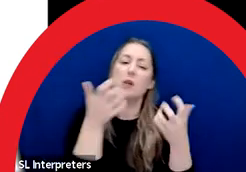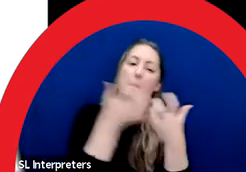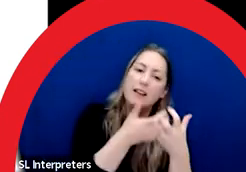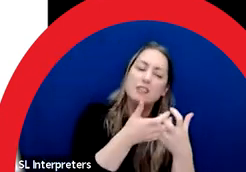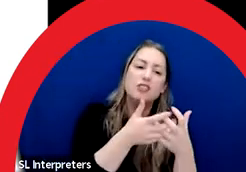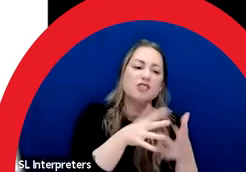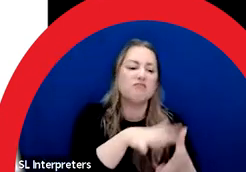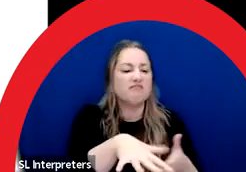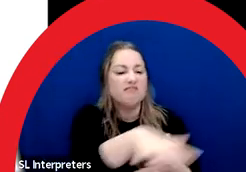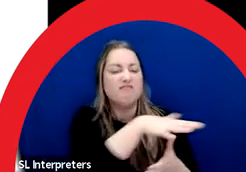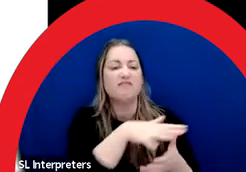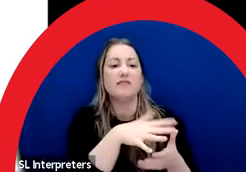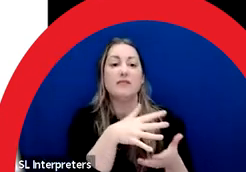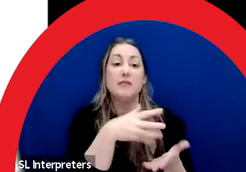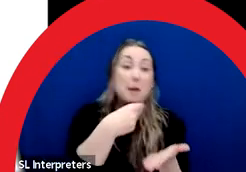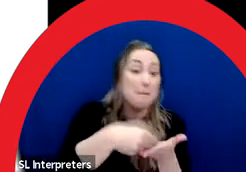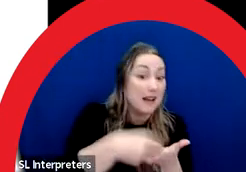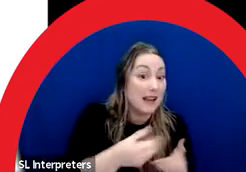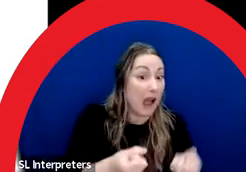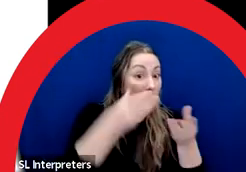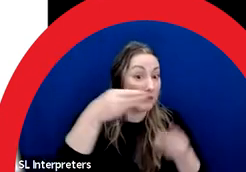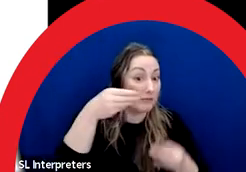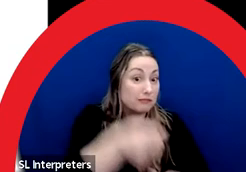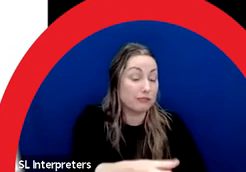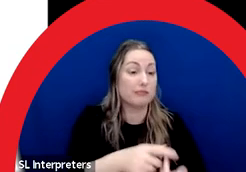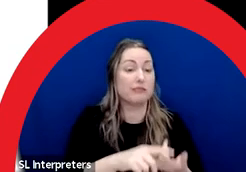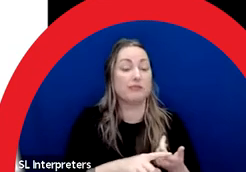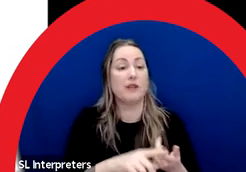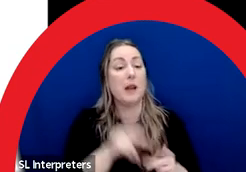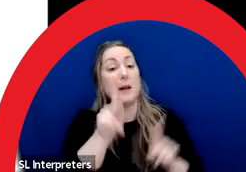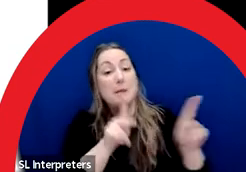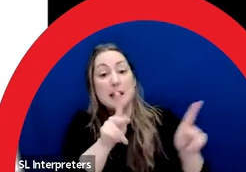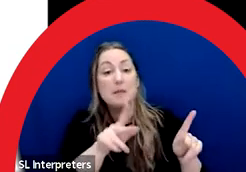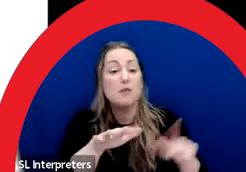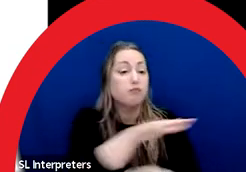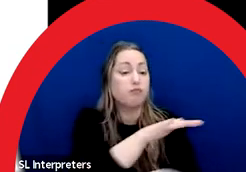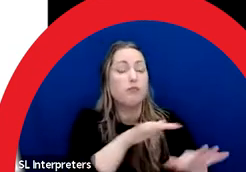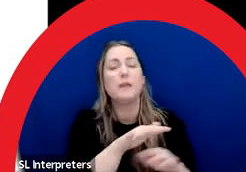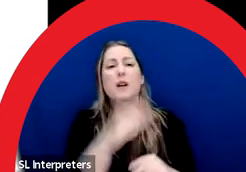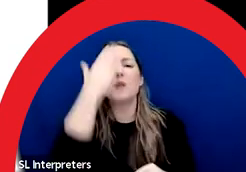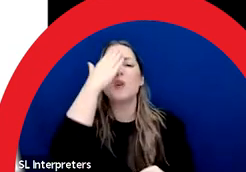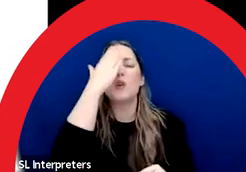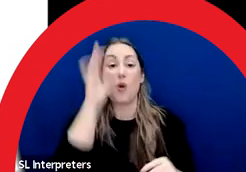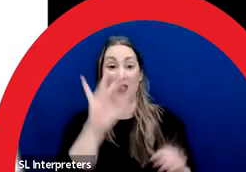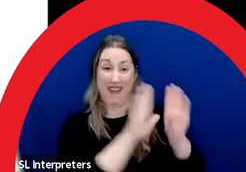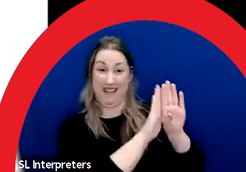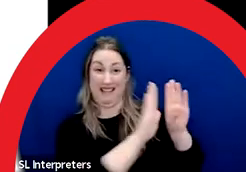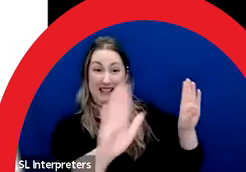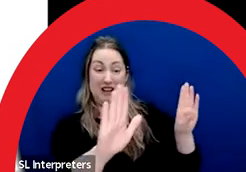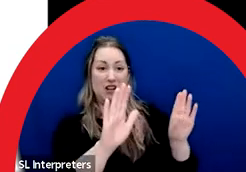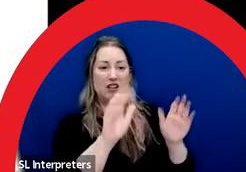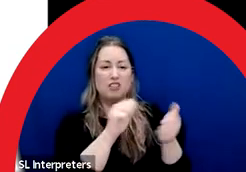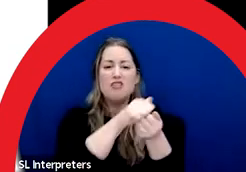the budget, the type of paint, the age and type of concrete surface, and of course, safety.